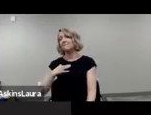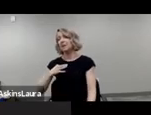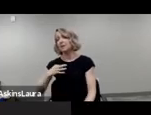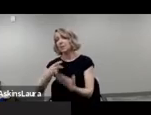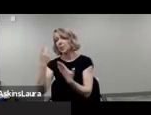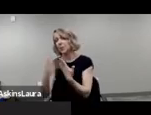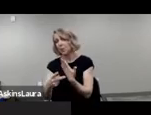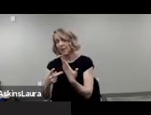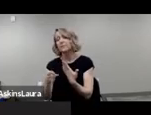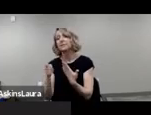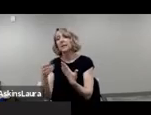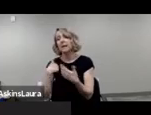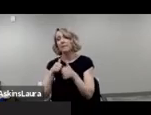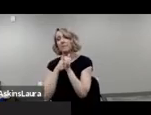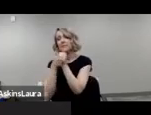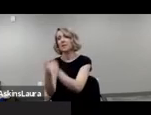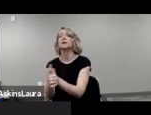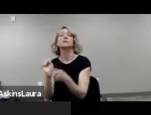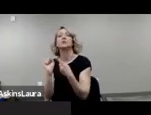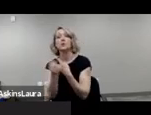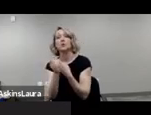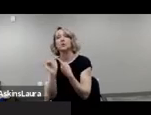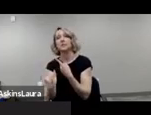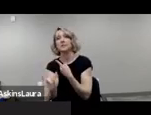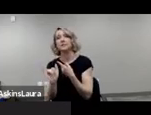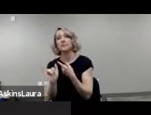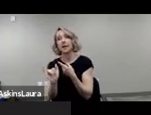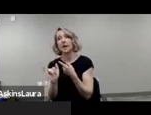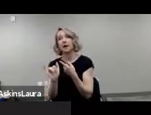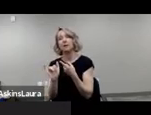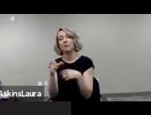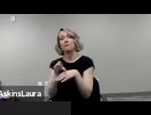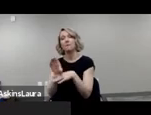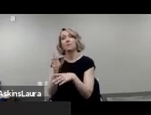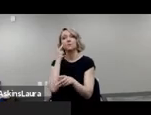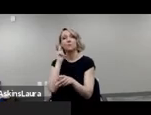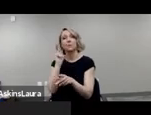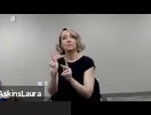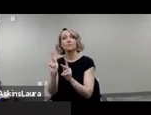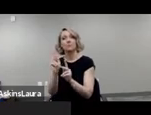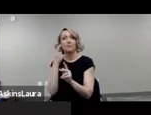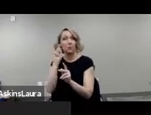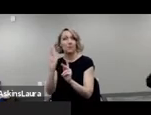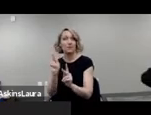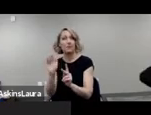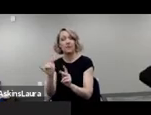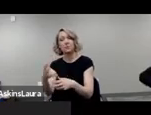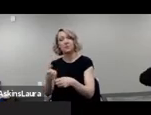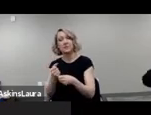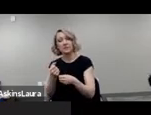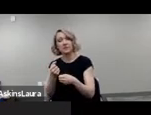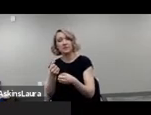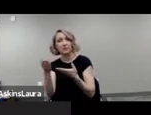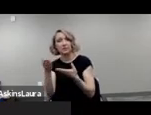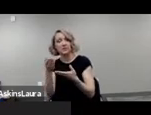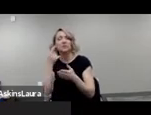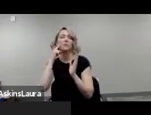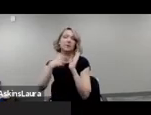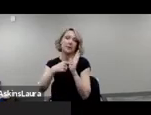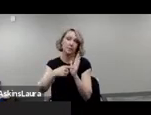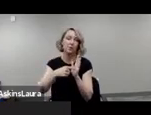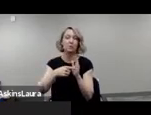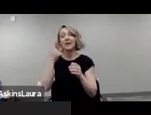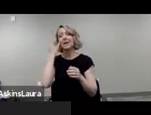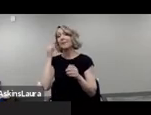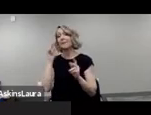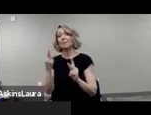there are also compliance conditions that are frequently placed on individuals who are receiving services. So if, for instance, individuals don't want to receive